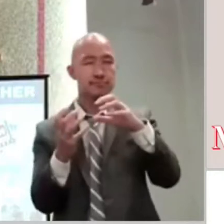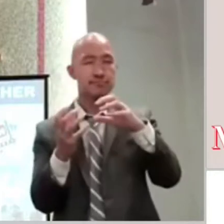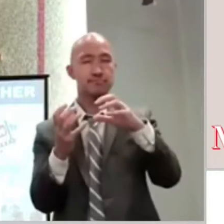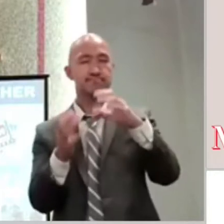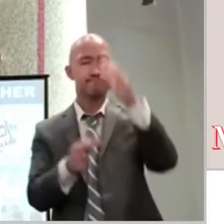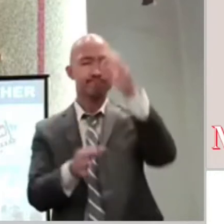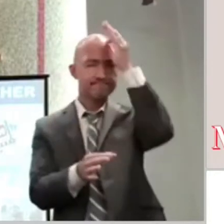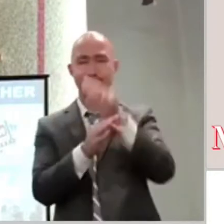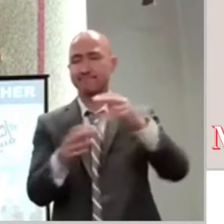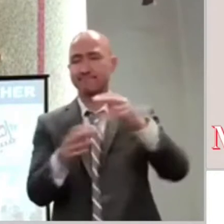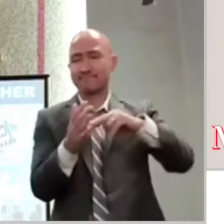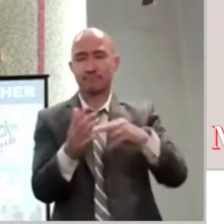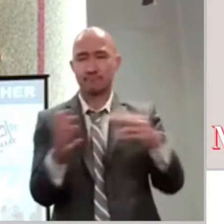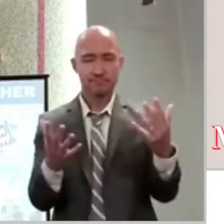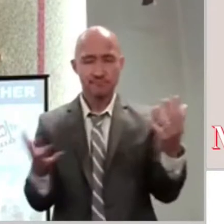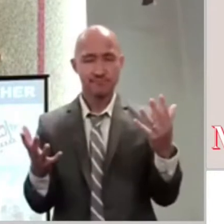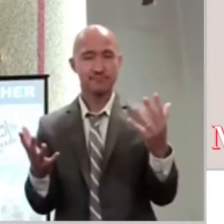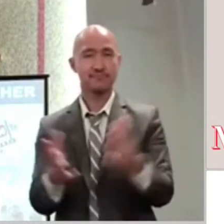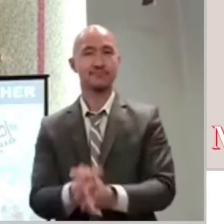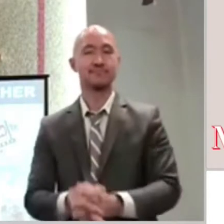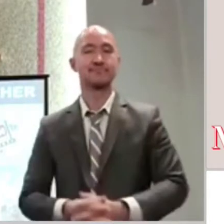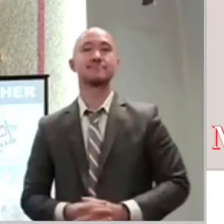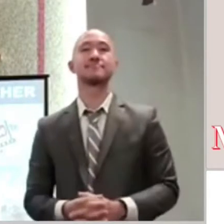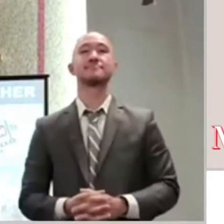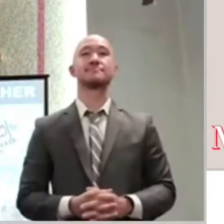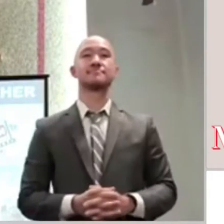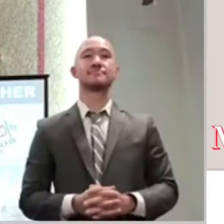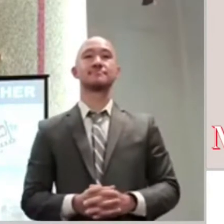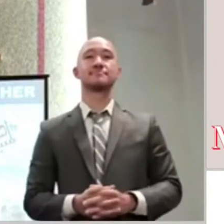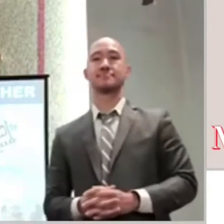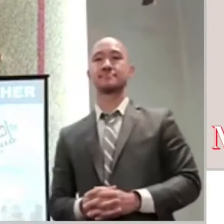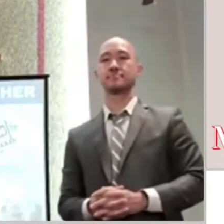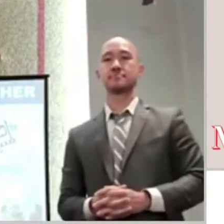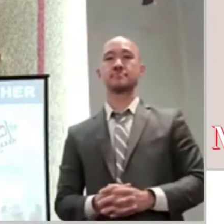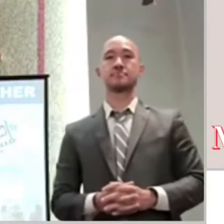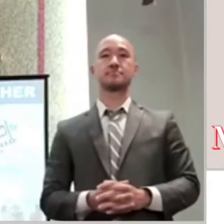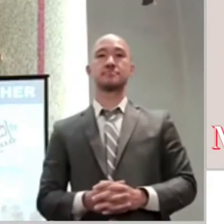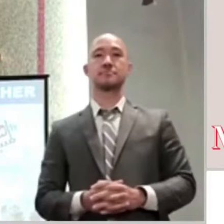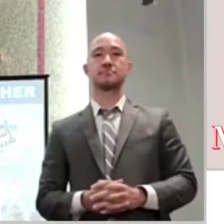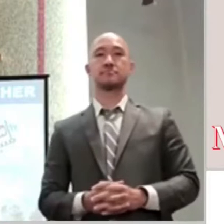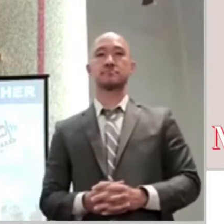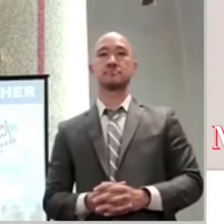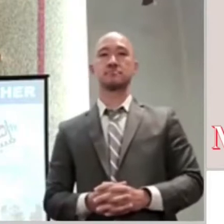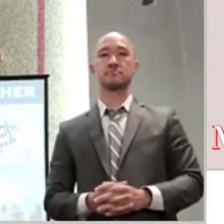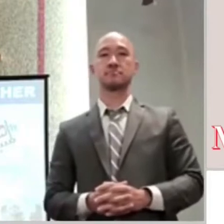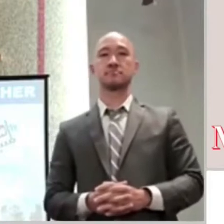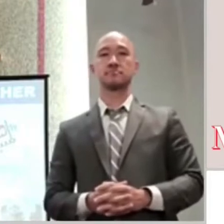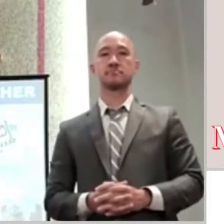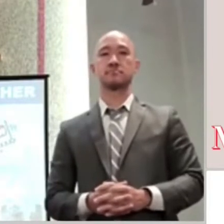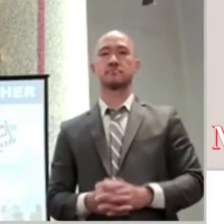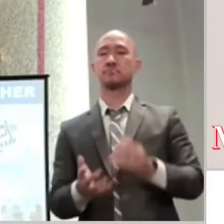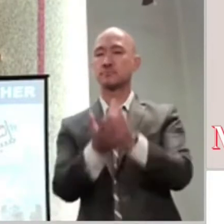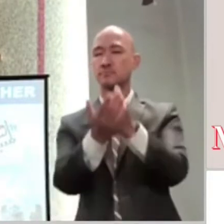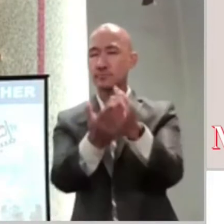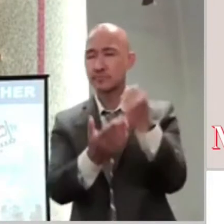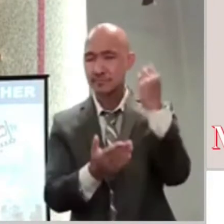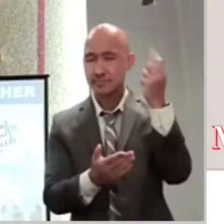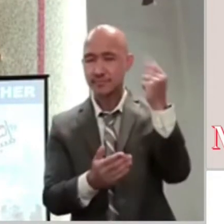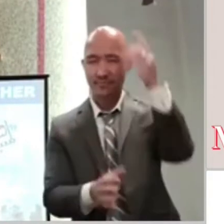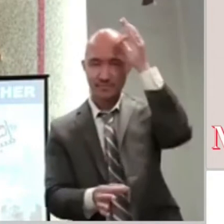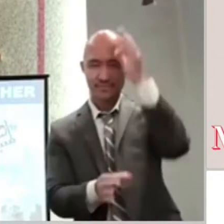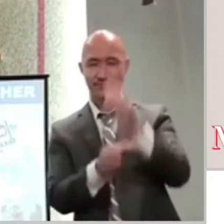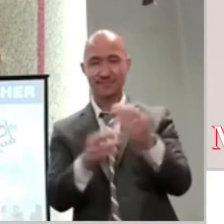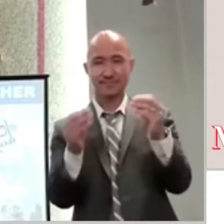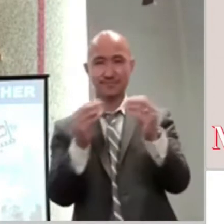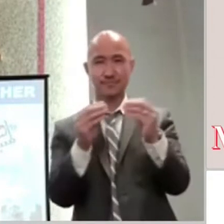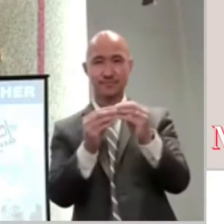can relate to it is by understanding trust. So we're going to examine this word faith in